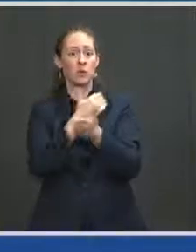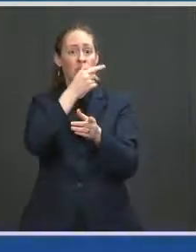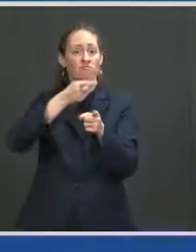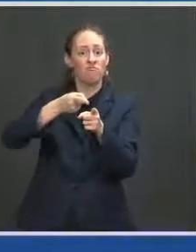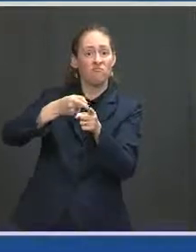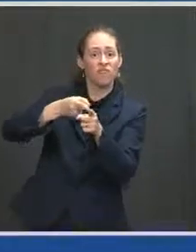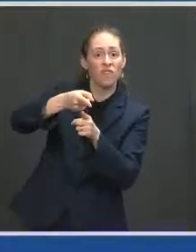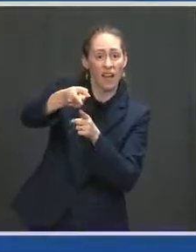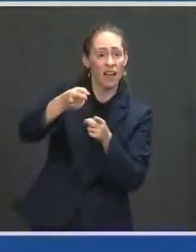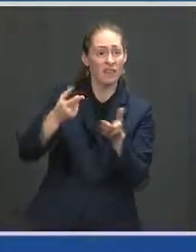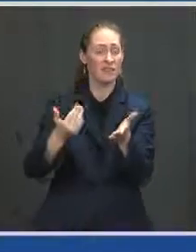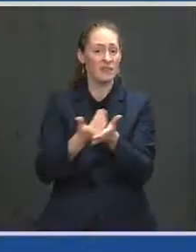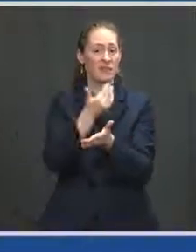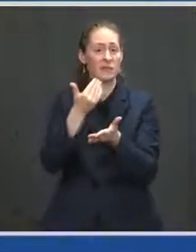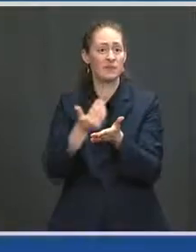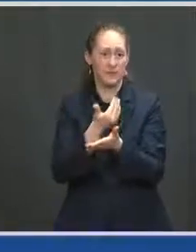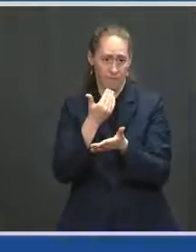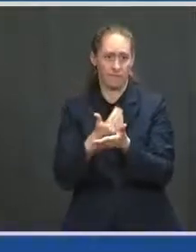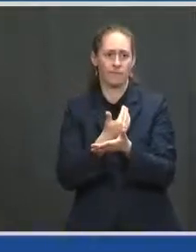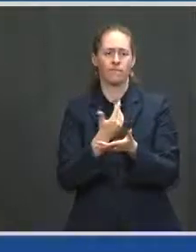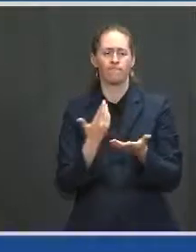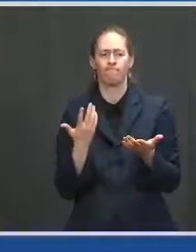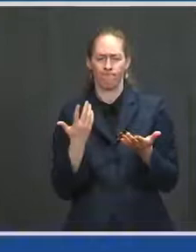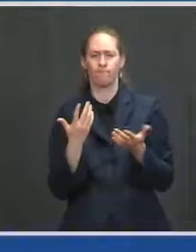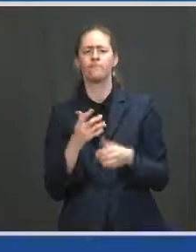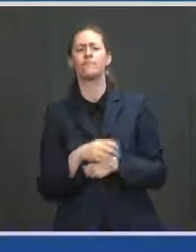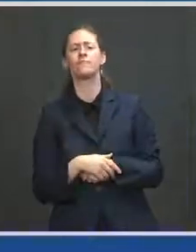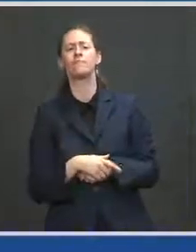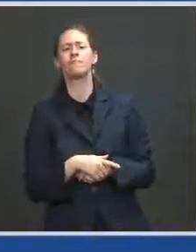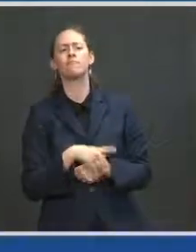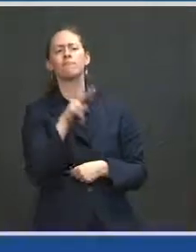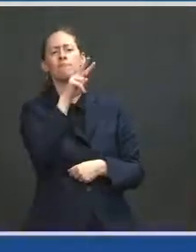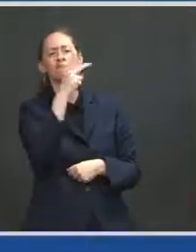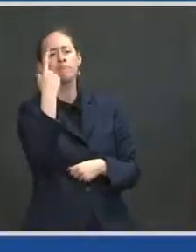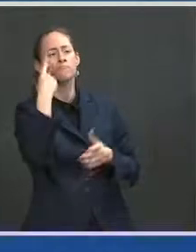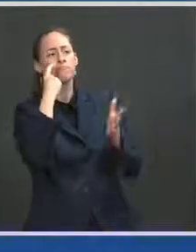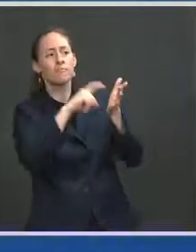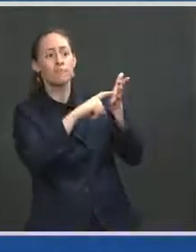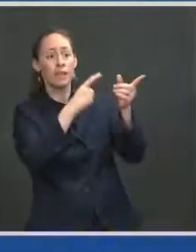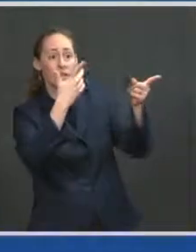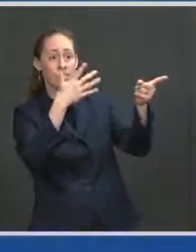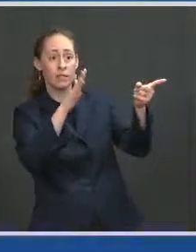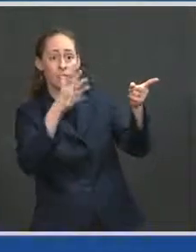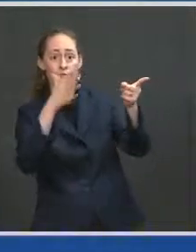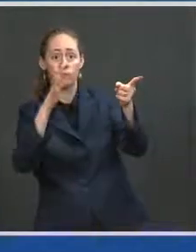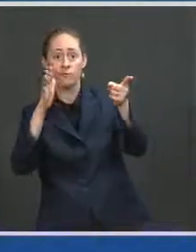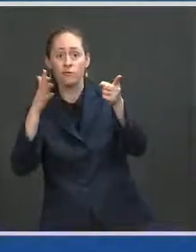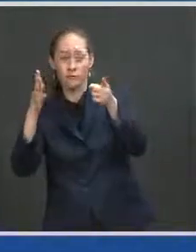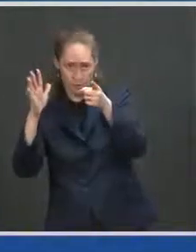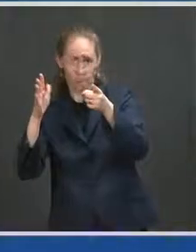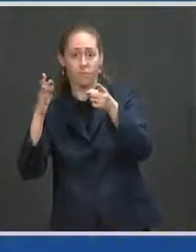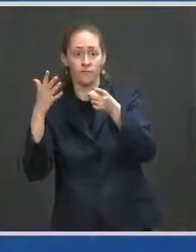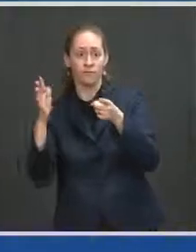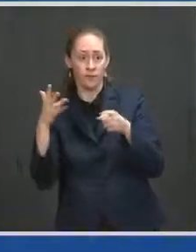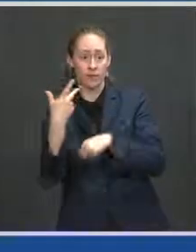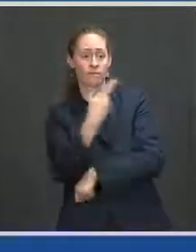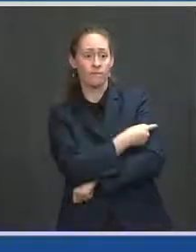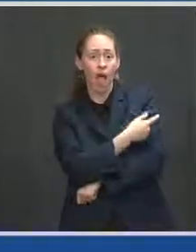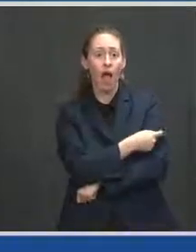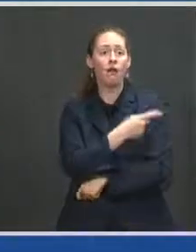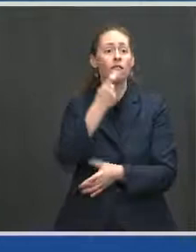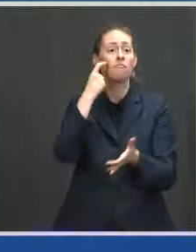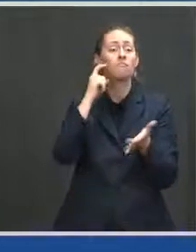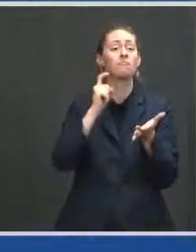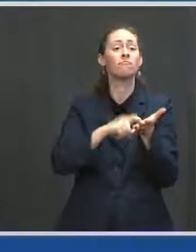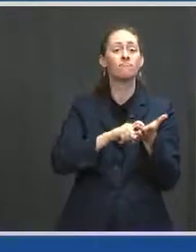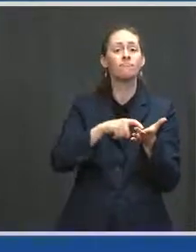if you look at the areas of the country where vaccination rates are the highest, the death- the death rates are dramatically falling.